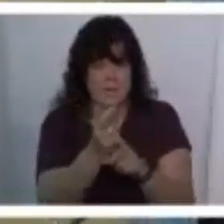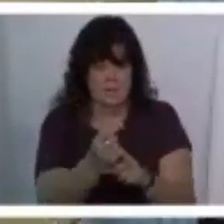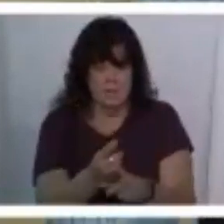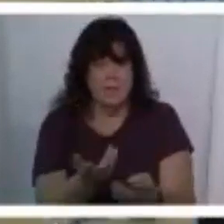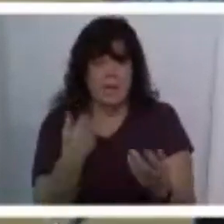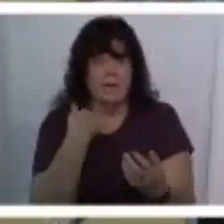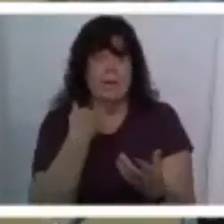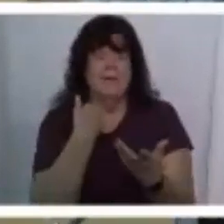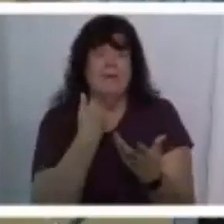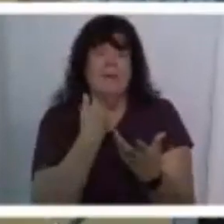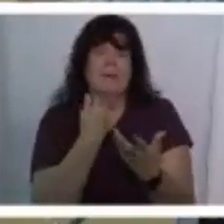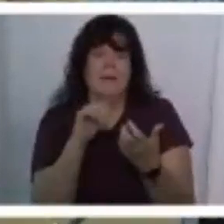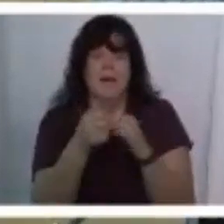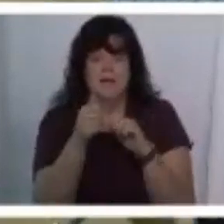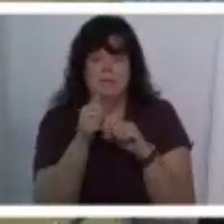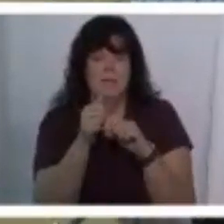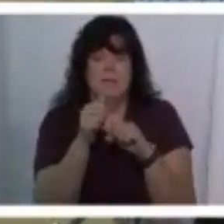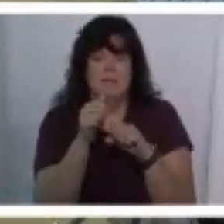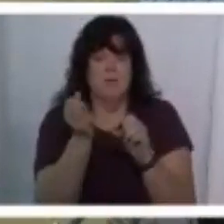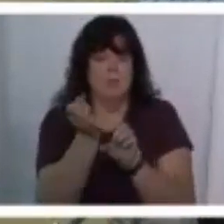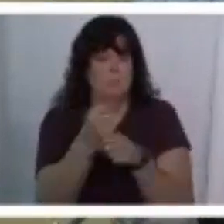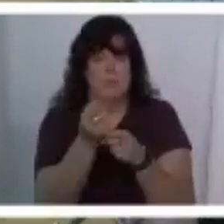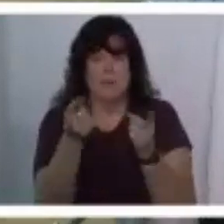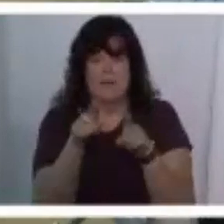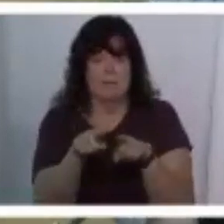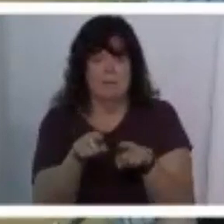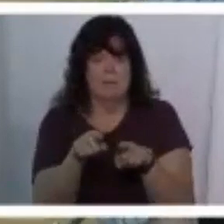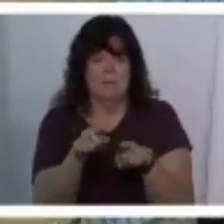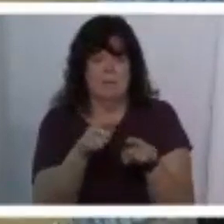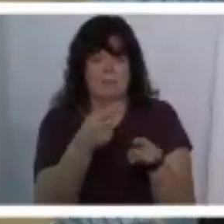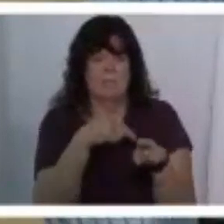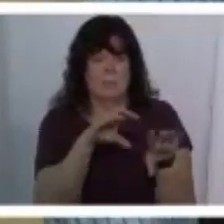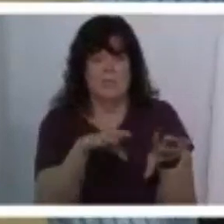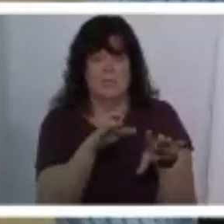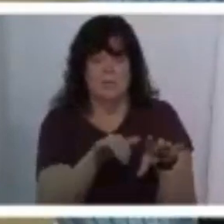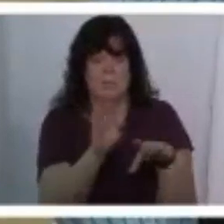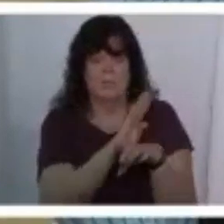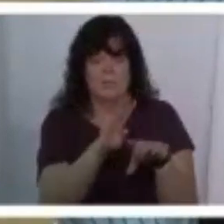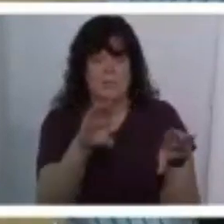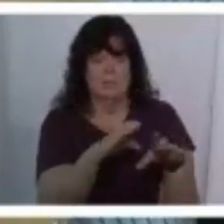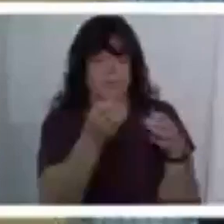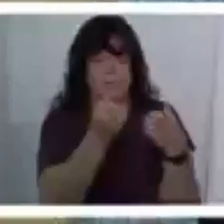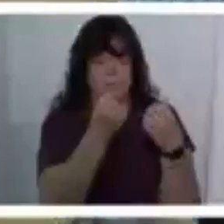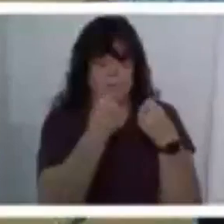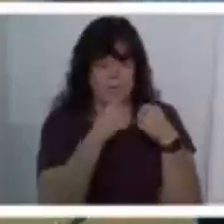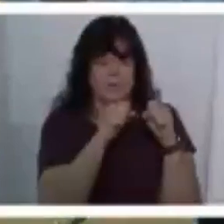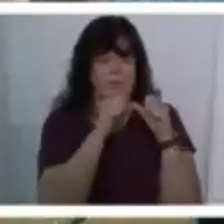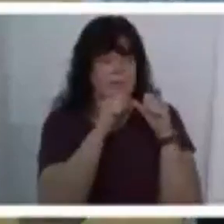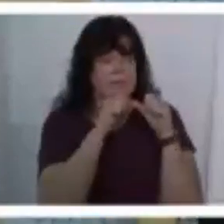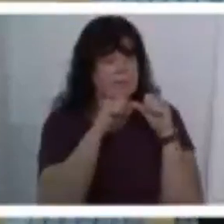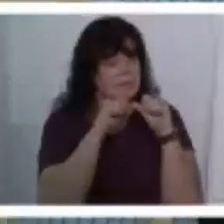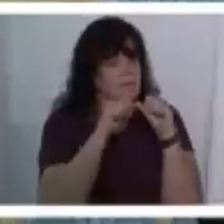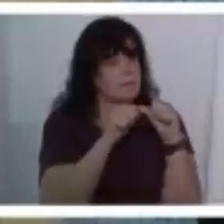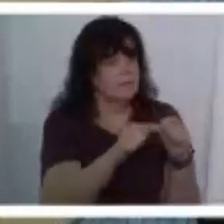so how did we work this out well we did what businesses do that are trying to survive we